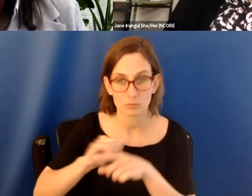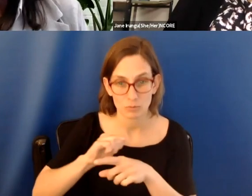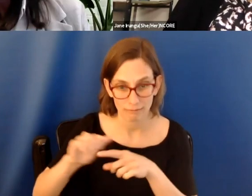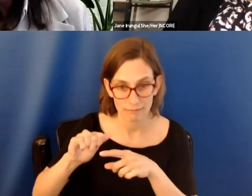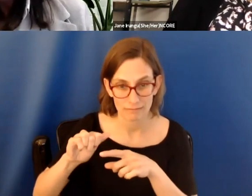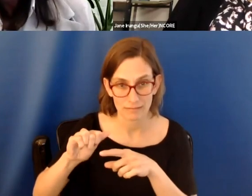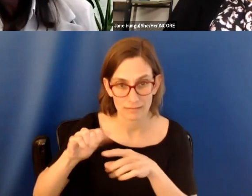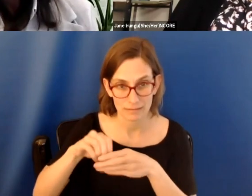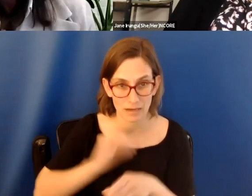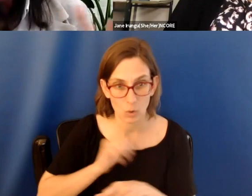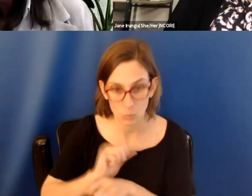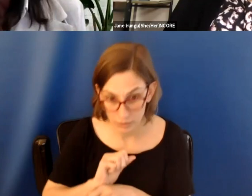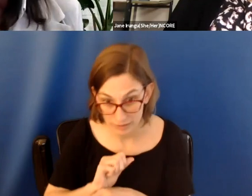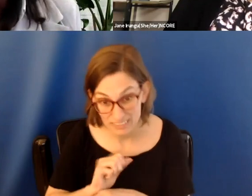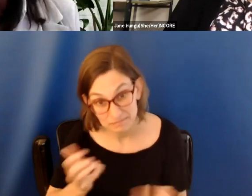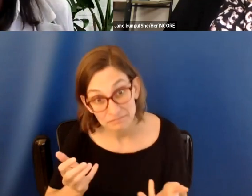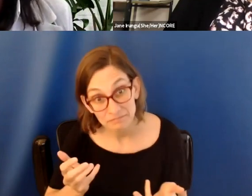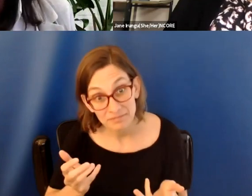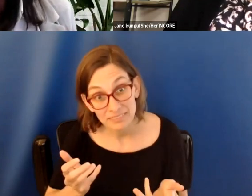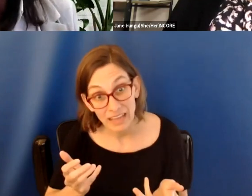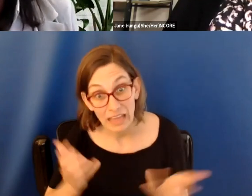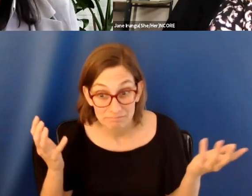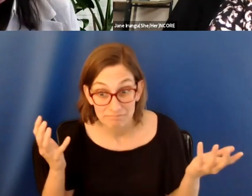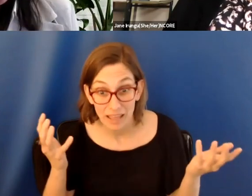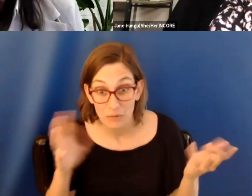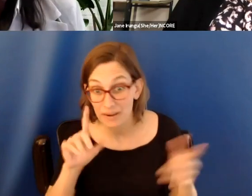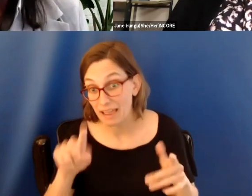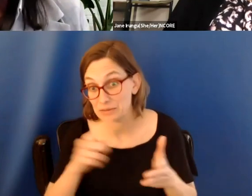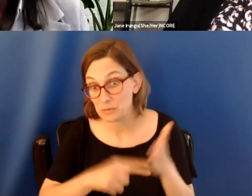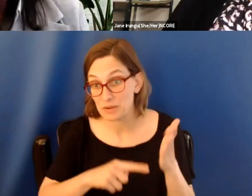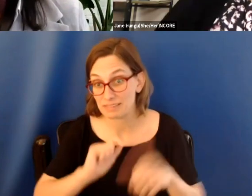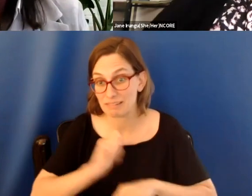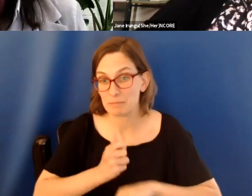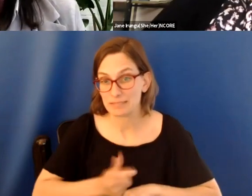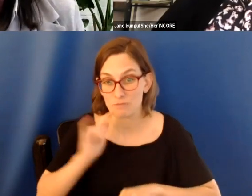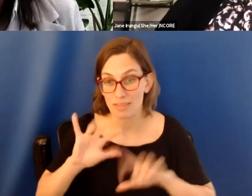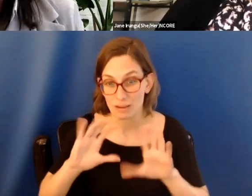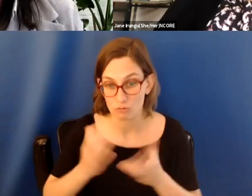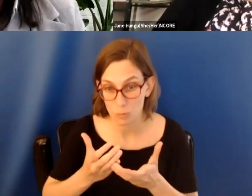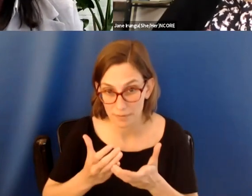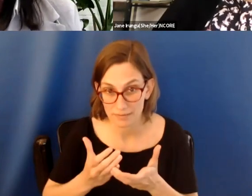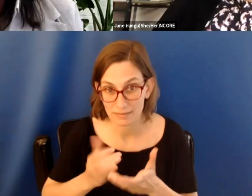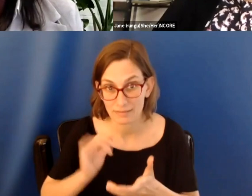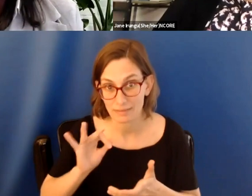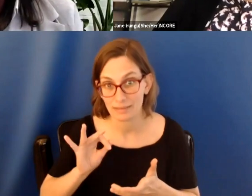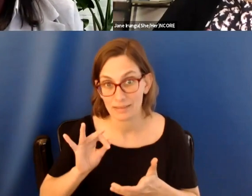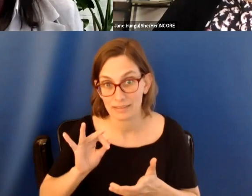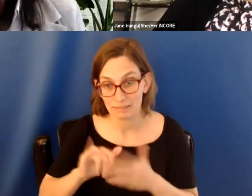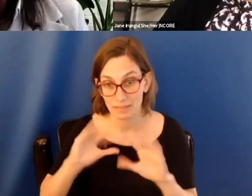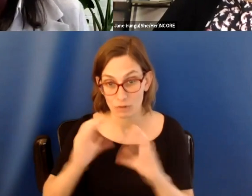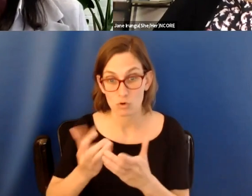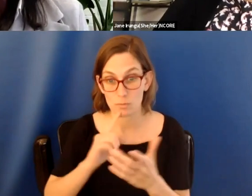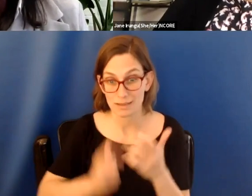I would ask what the kind of composition of that anti-racist group was. Uh, if it's, um, filled predominantly with white